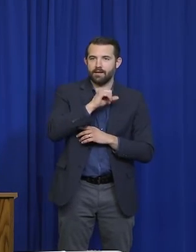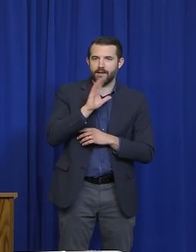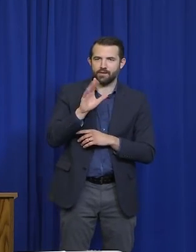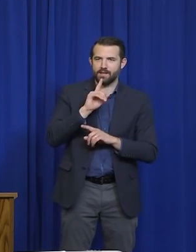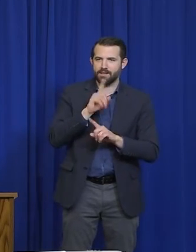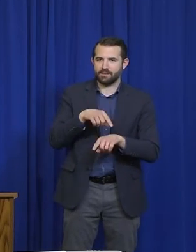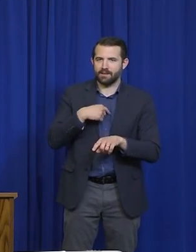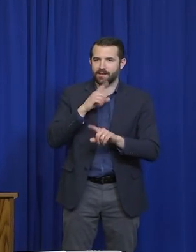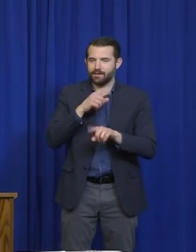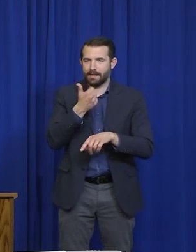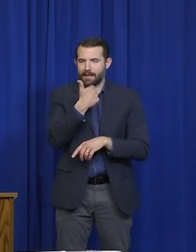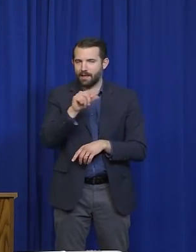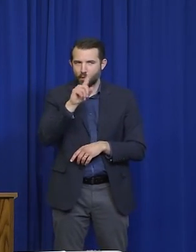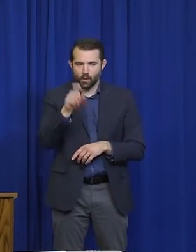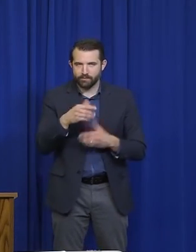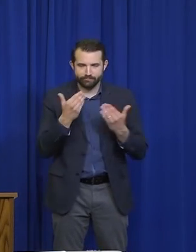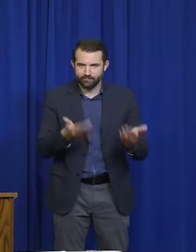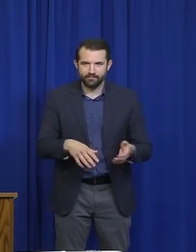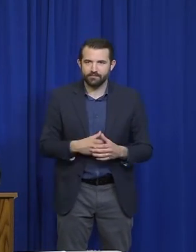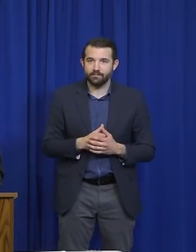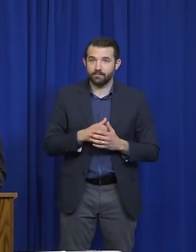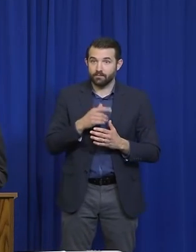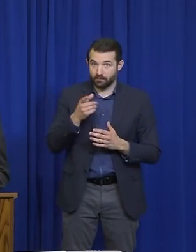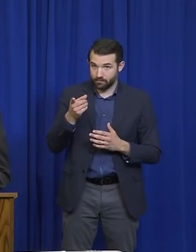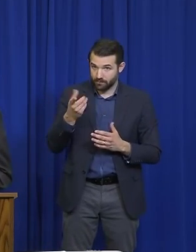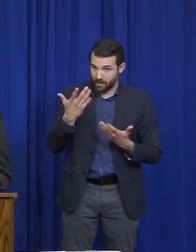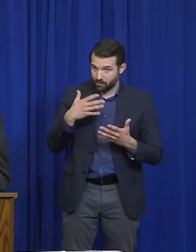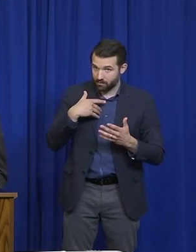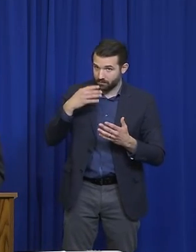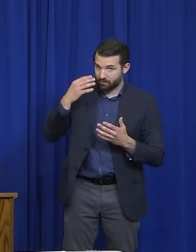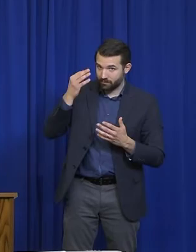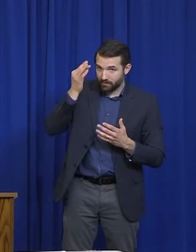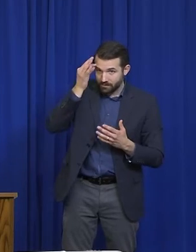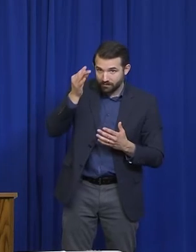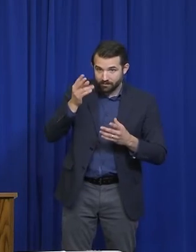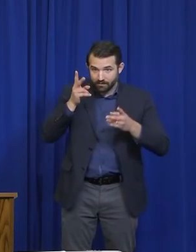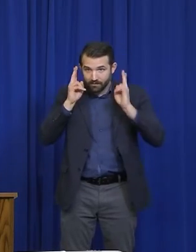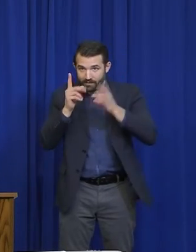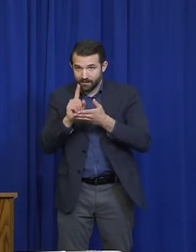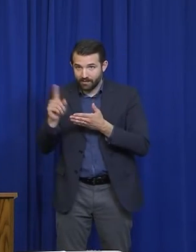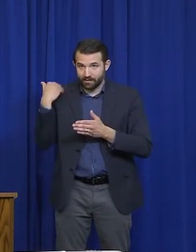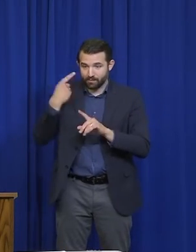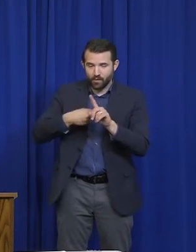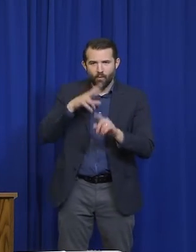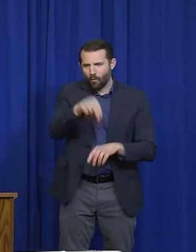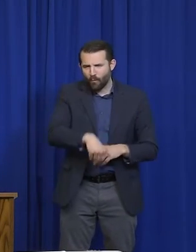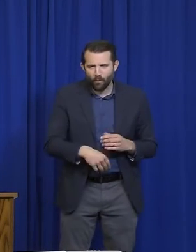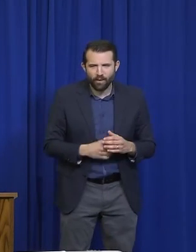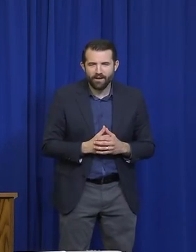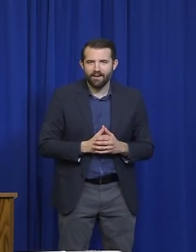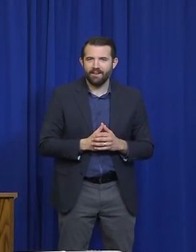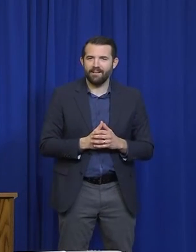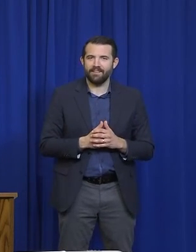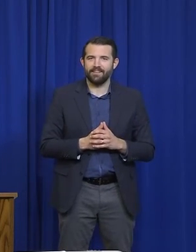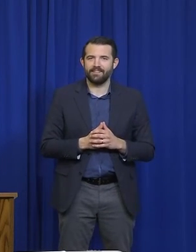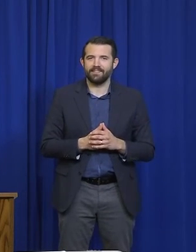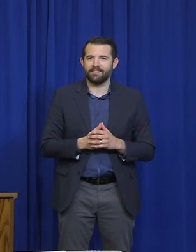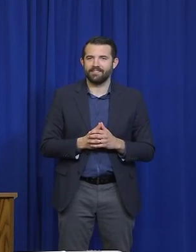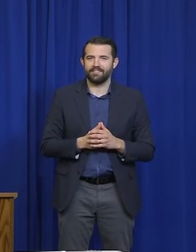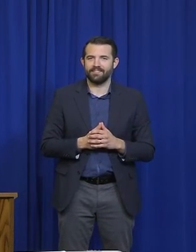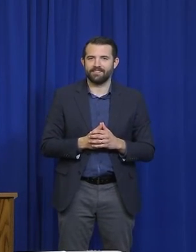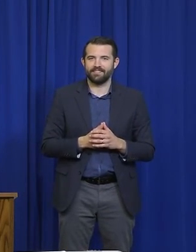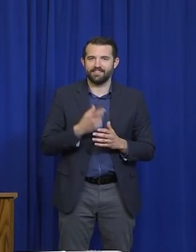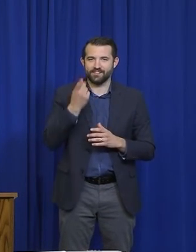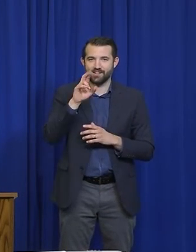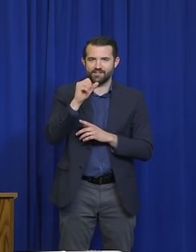Hey, Michael, should we? Whether I had my hand on last month? No, I didn't. I need to get mine down. I put that flowby on eBay way too soon.